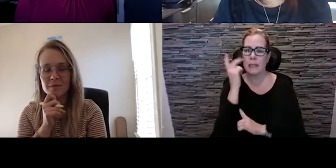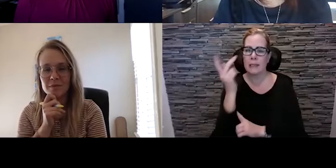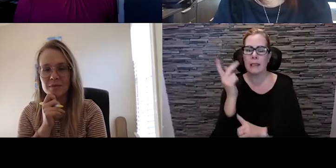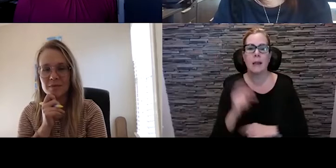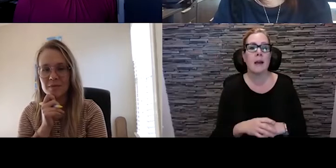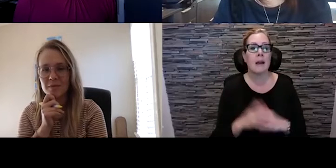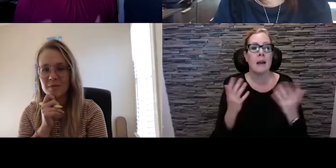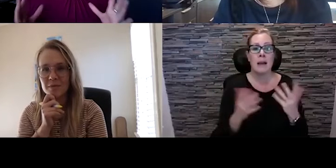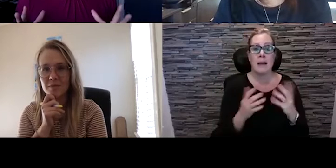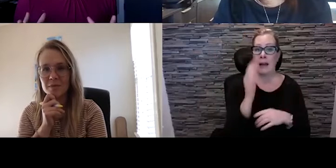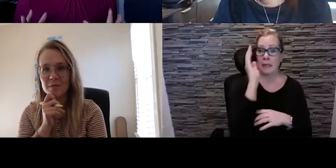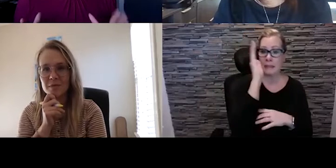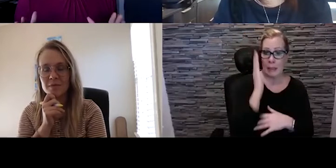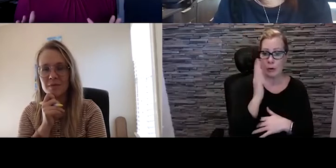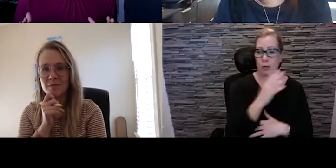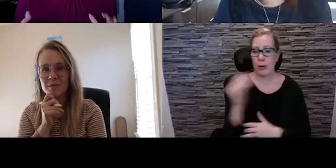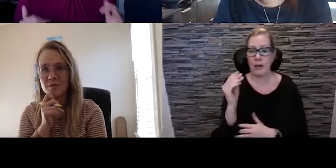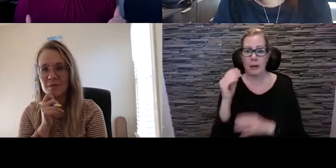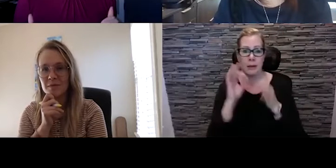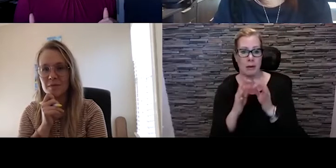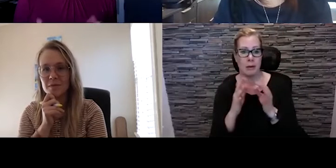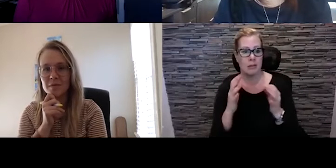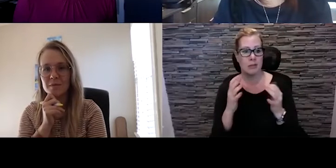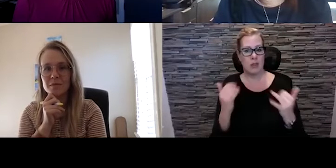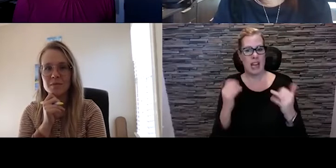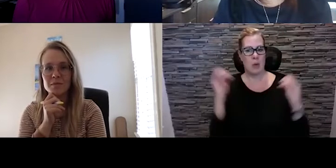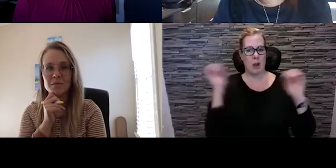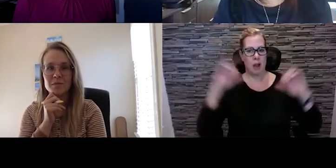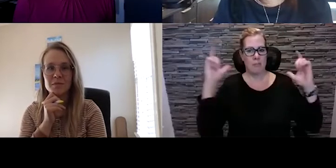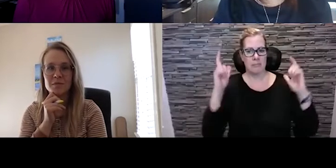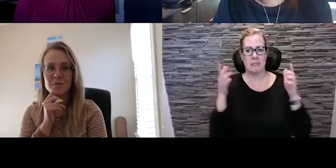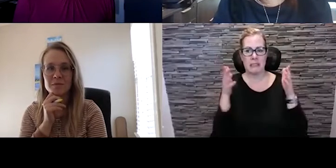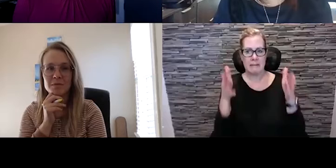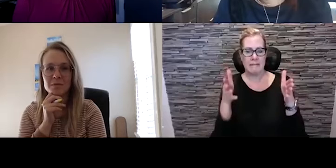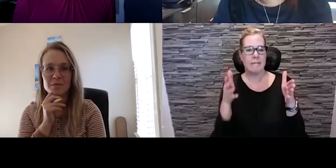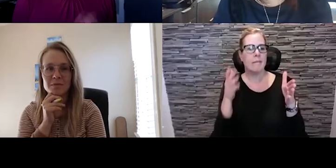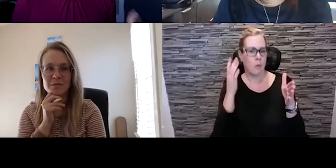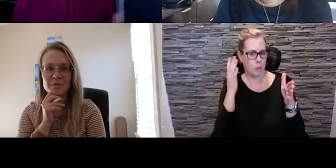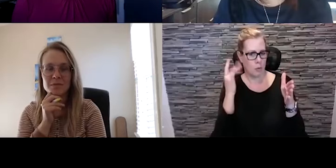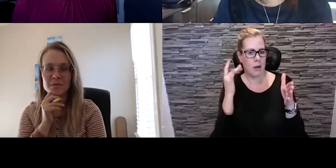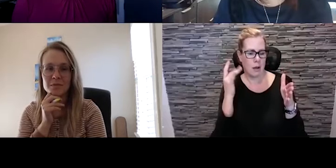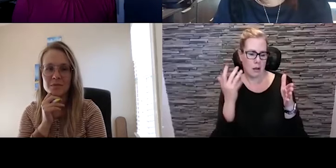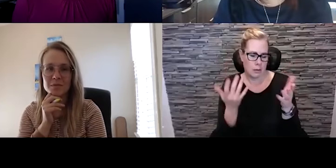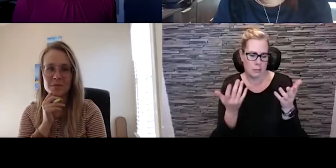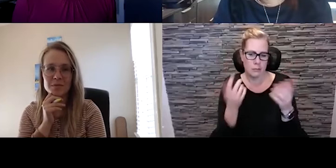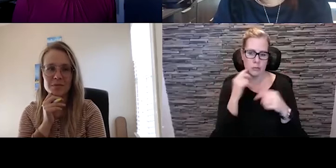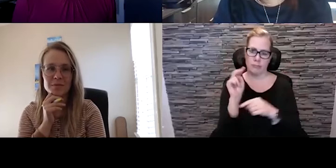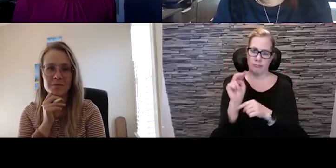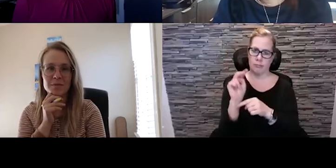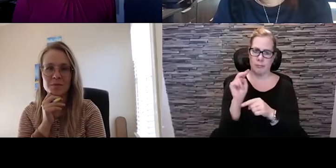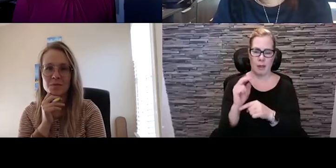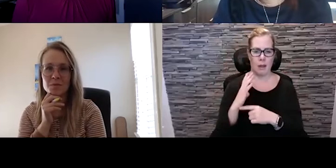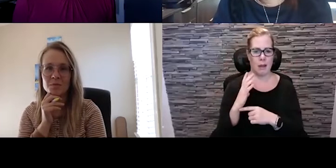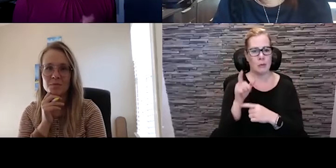and the interpreter will be set up on your screen so that they can remain featured. And we ask as guests that